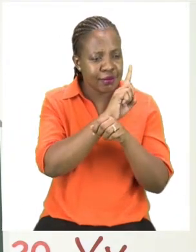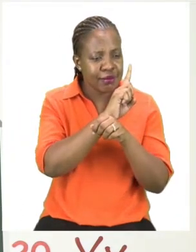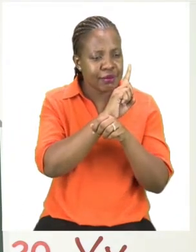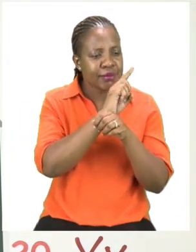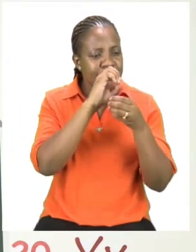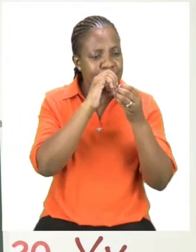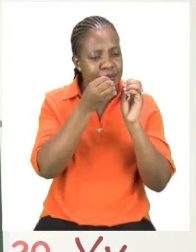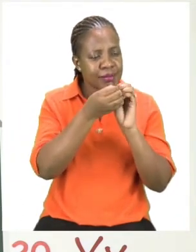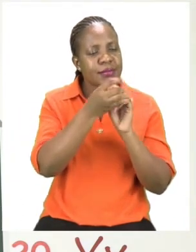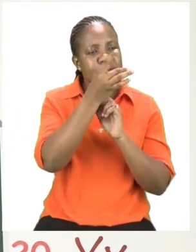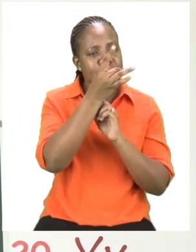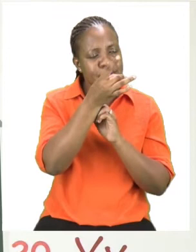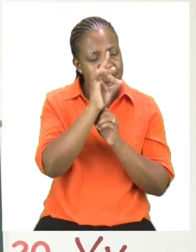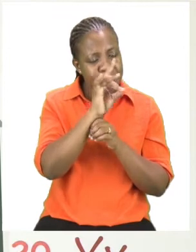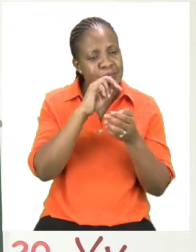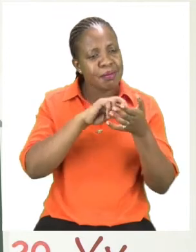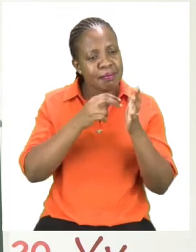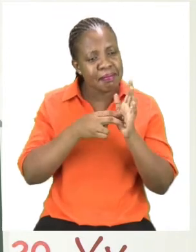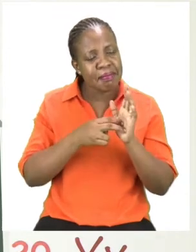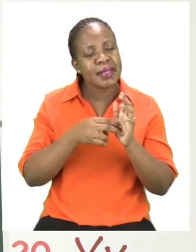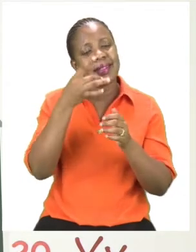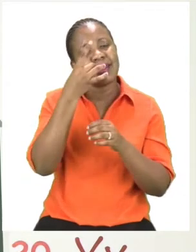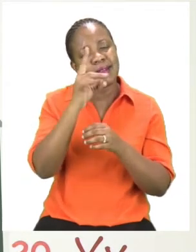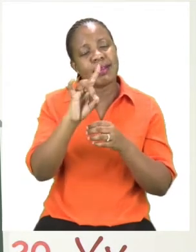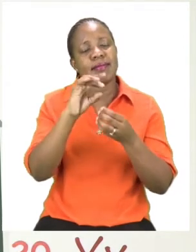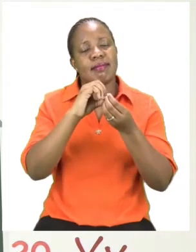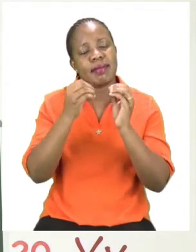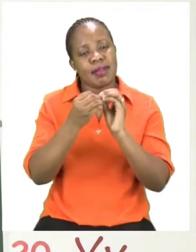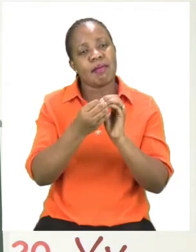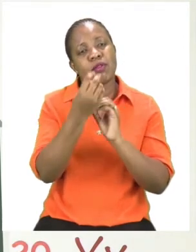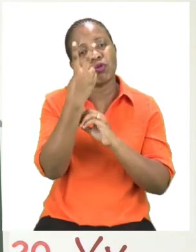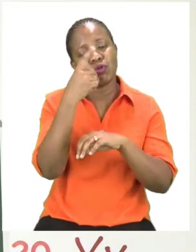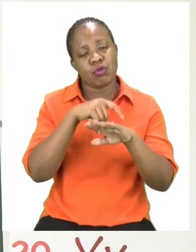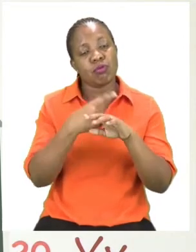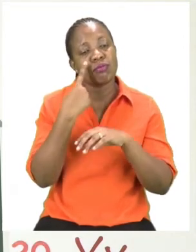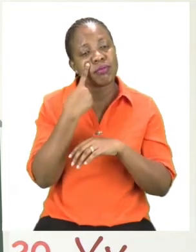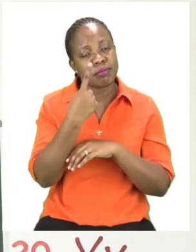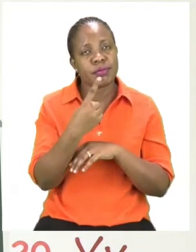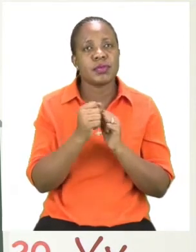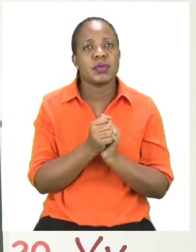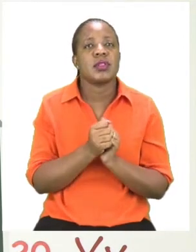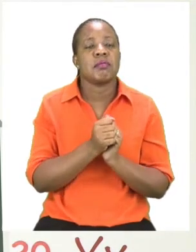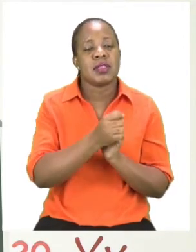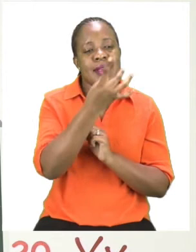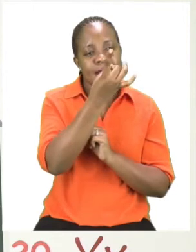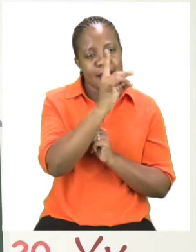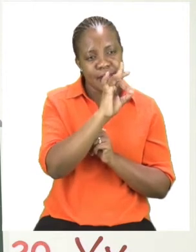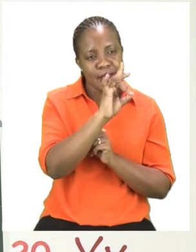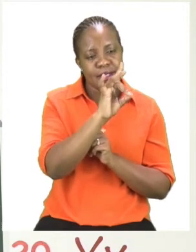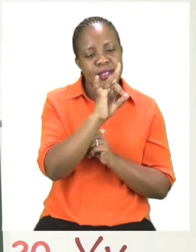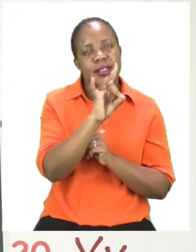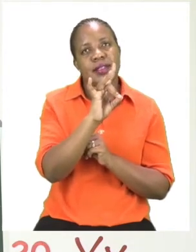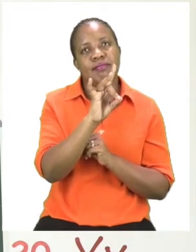is eight. So that is why it says plus eight. So